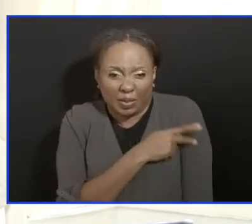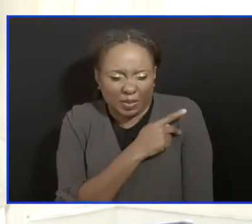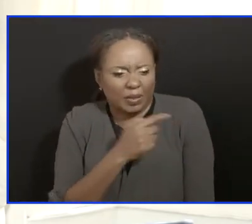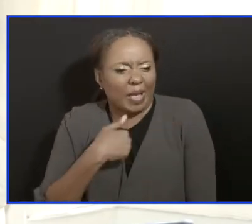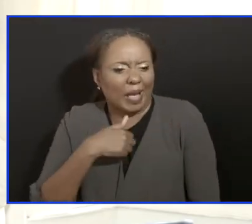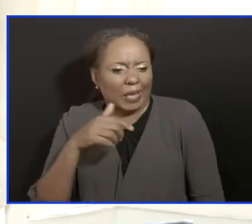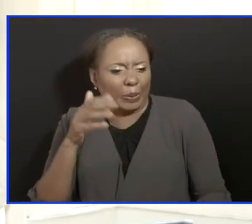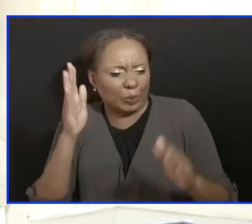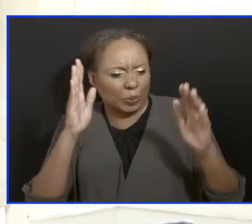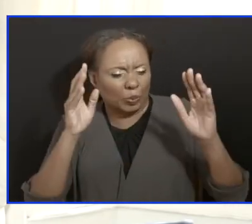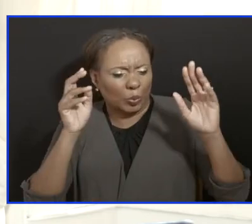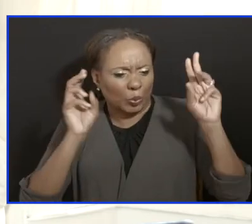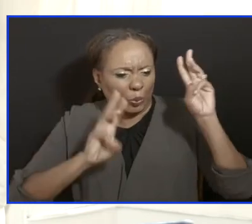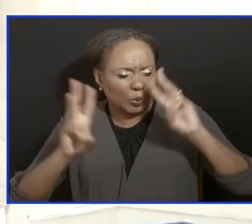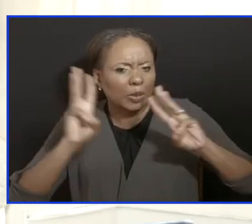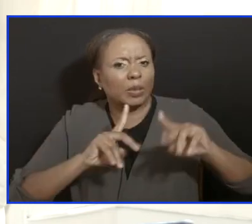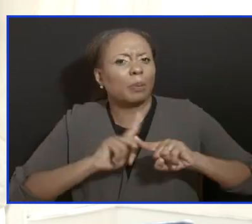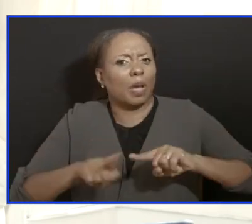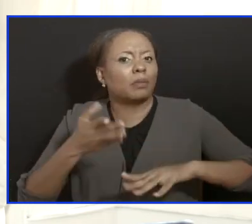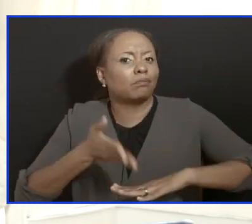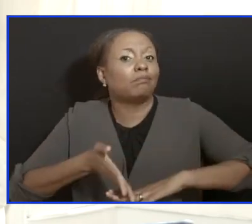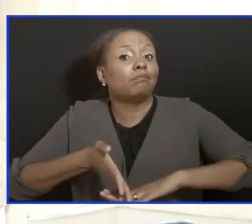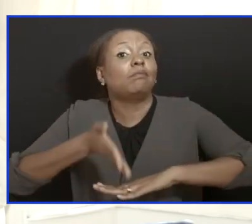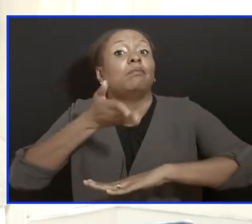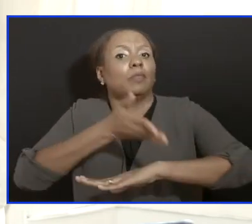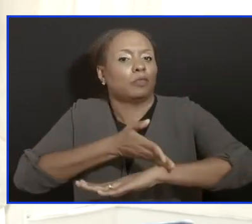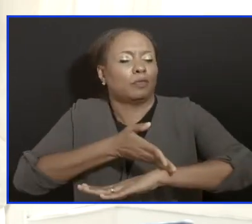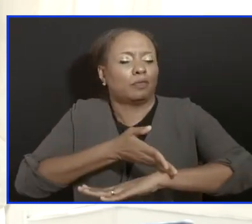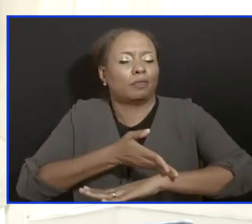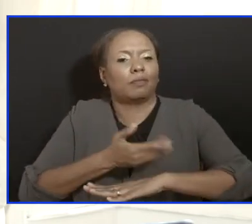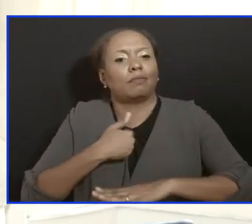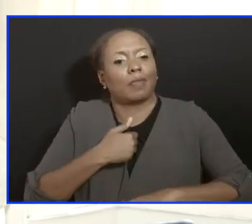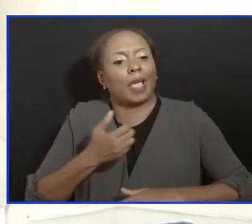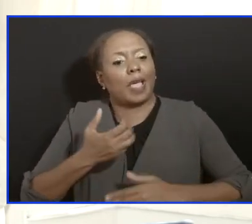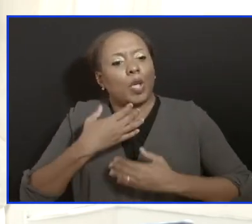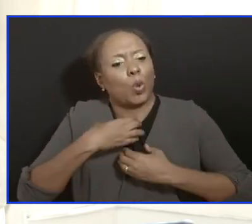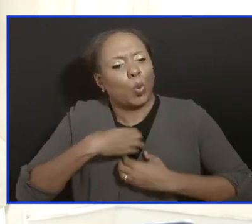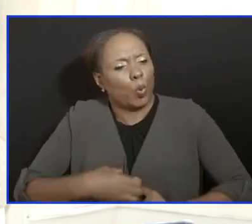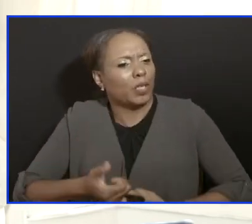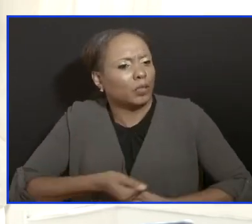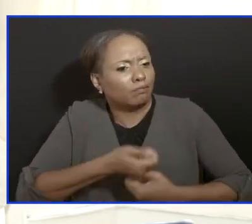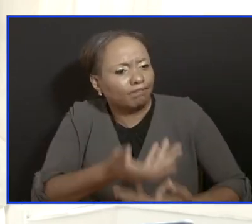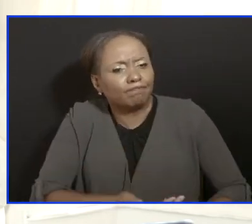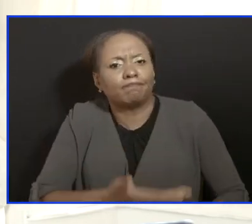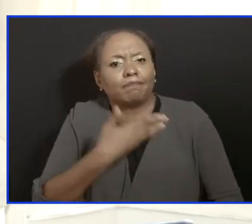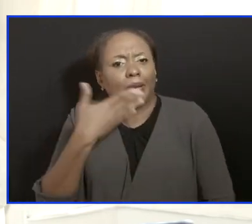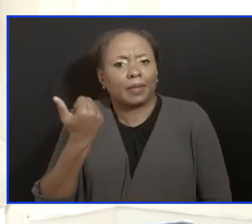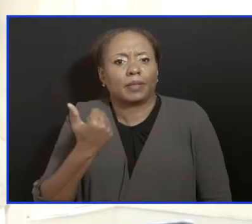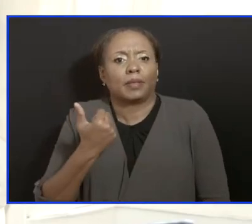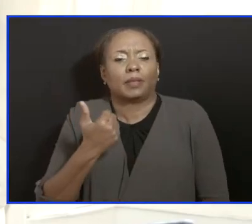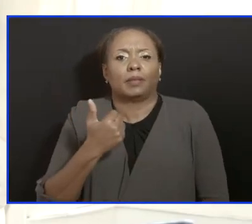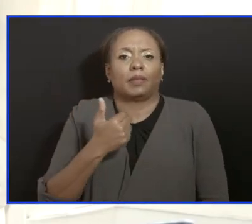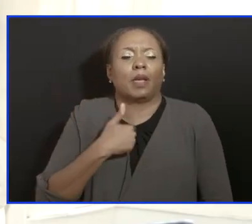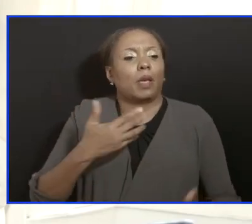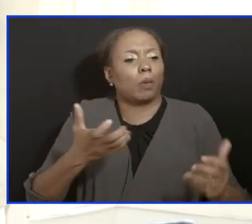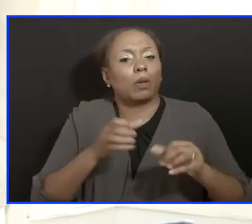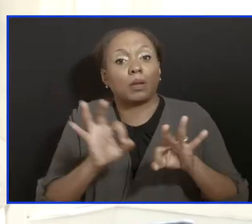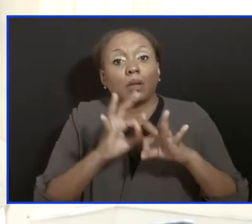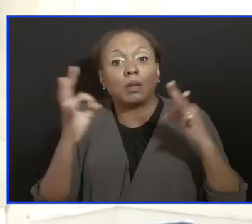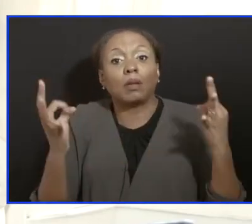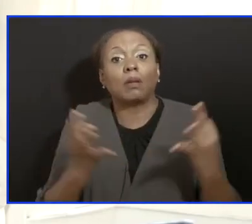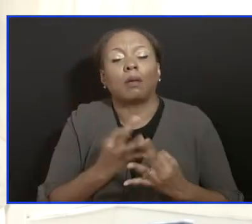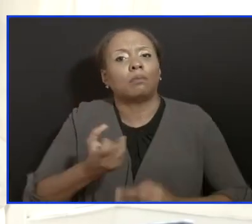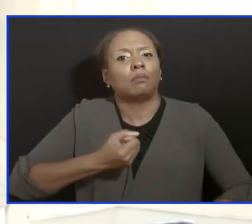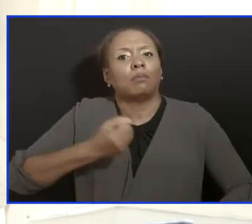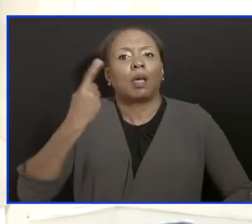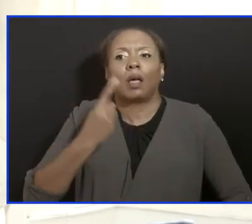of them seem to be doing much better. And I wish them better and I wish, you know, their families understand that we are doing all we can